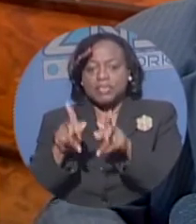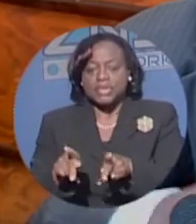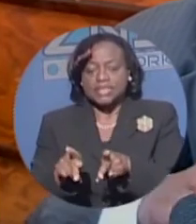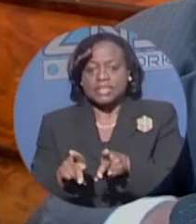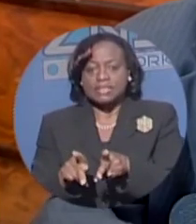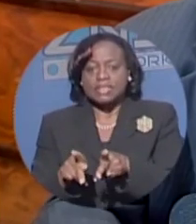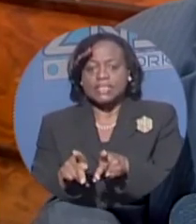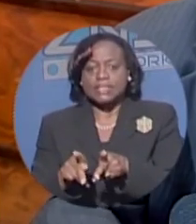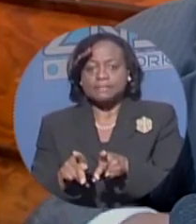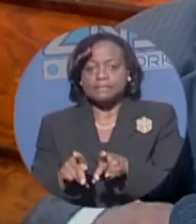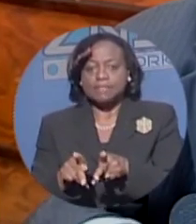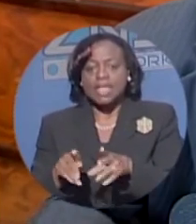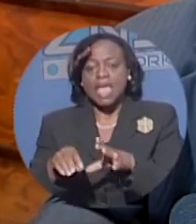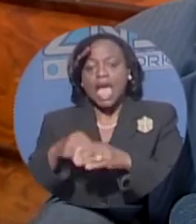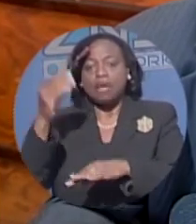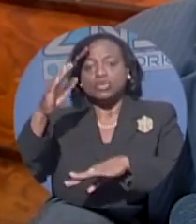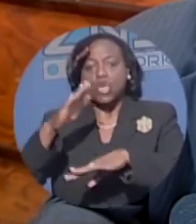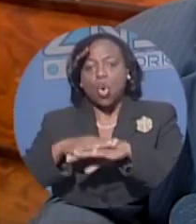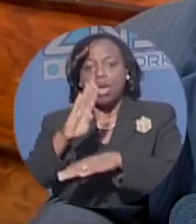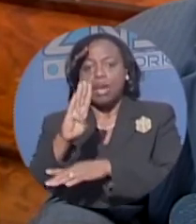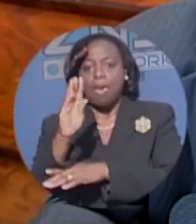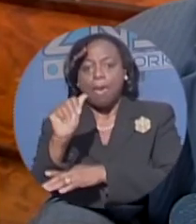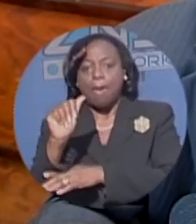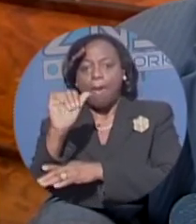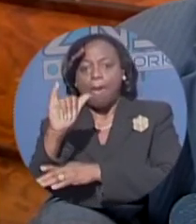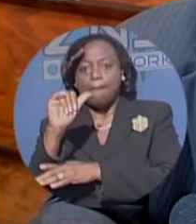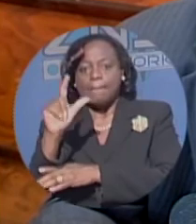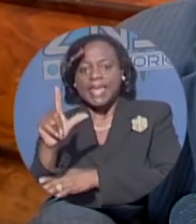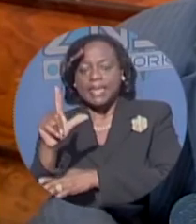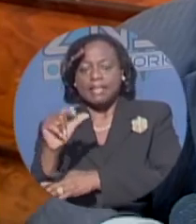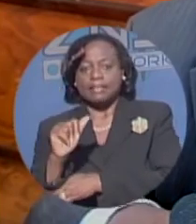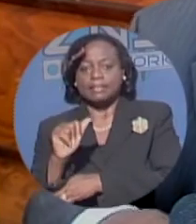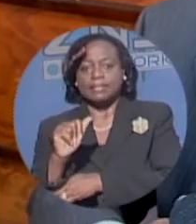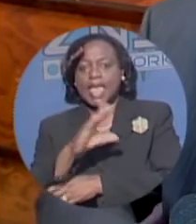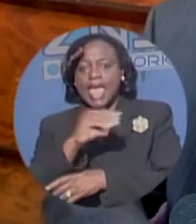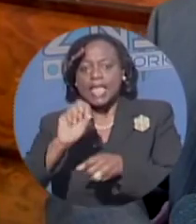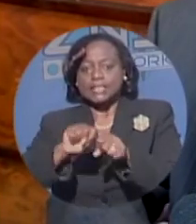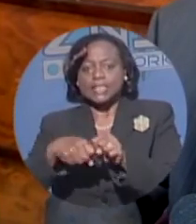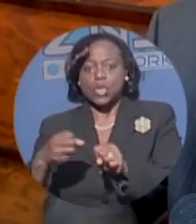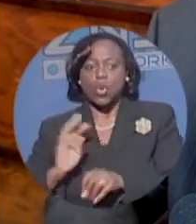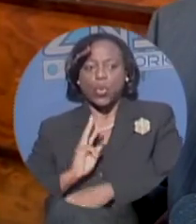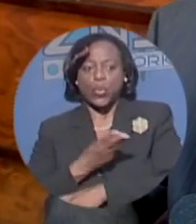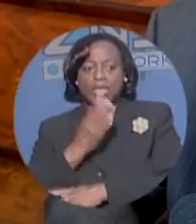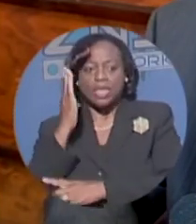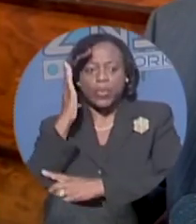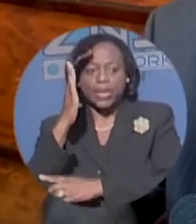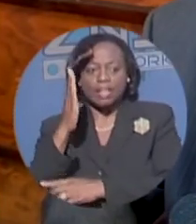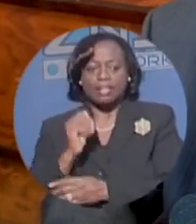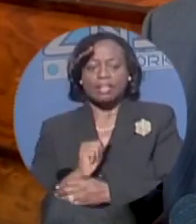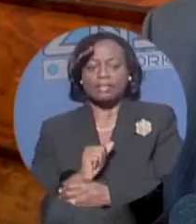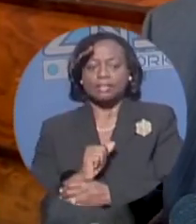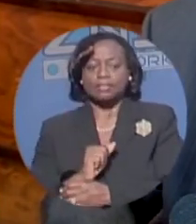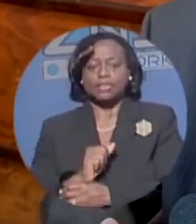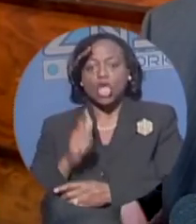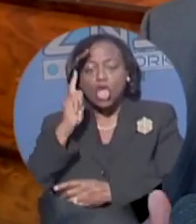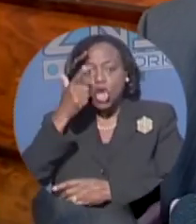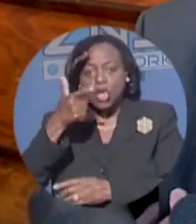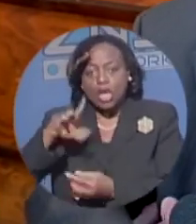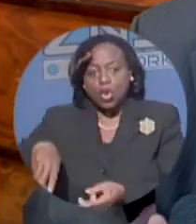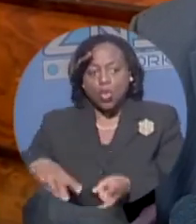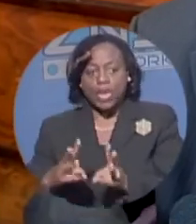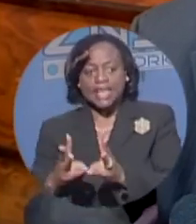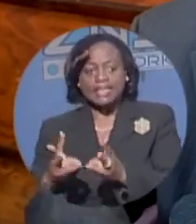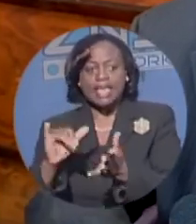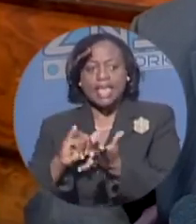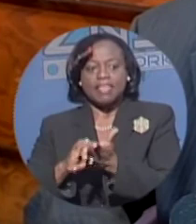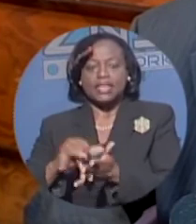out on bail. And so we're going to look at ways in which